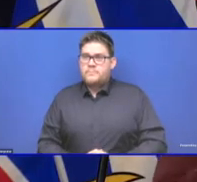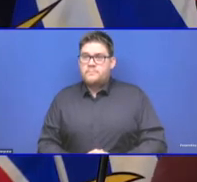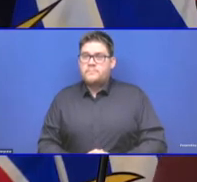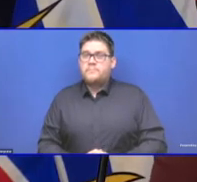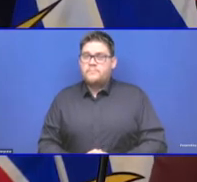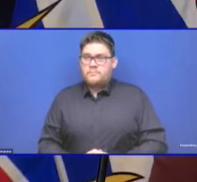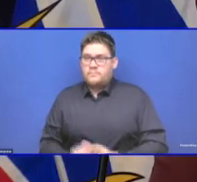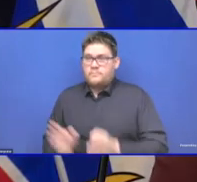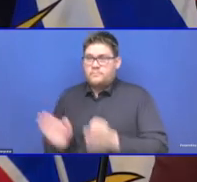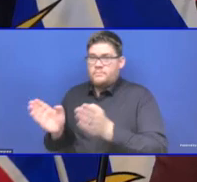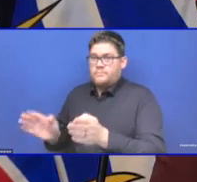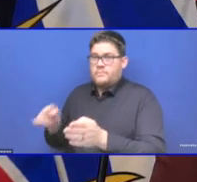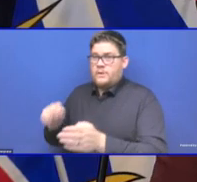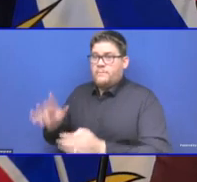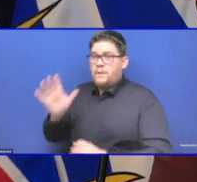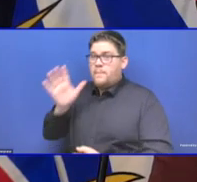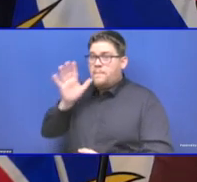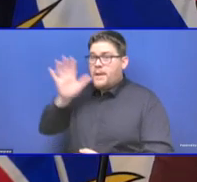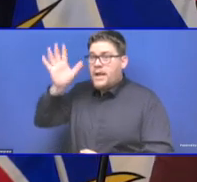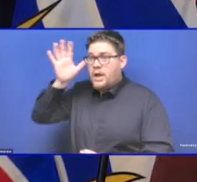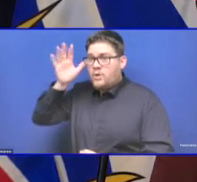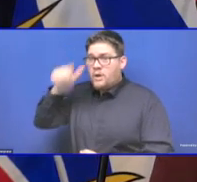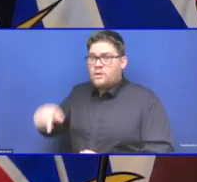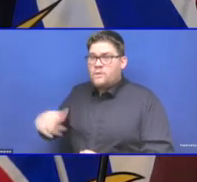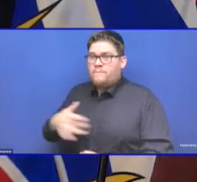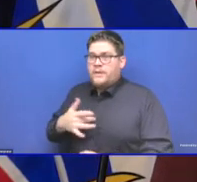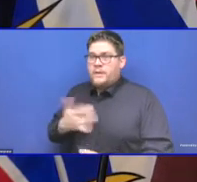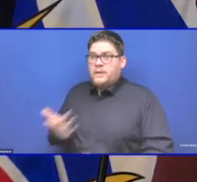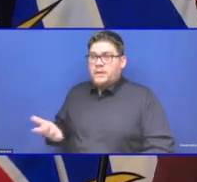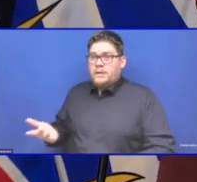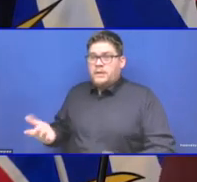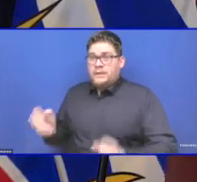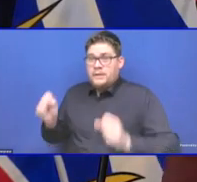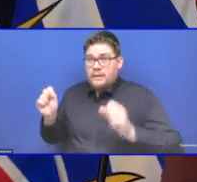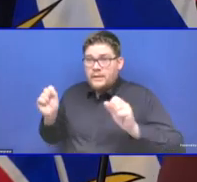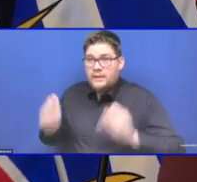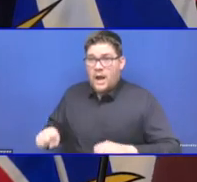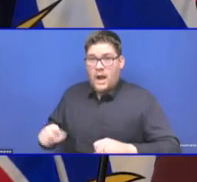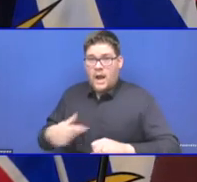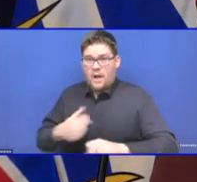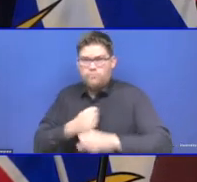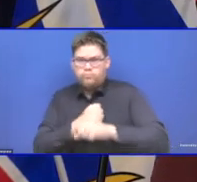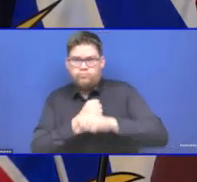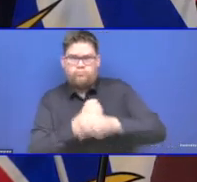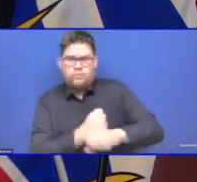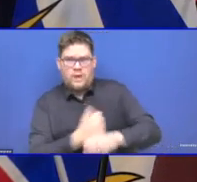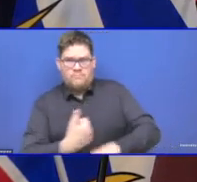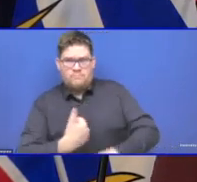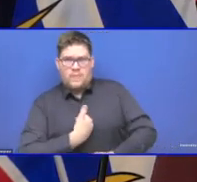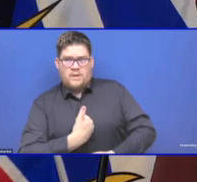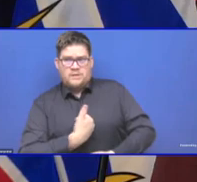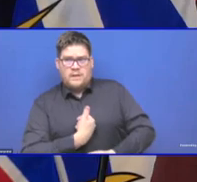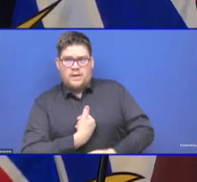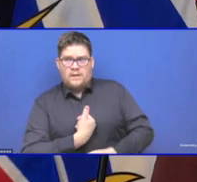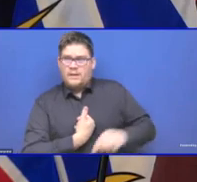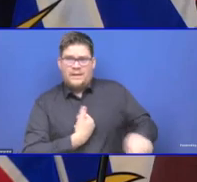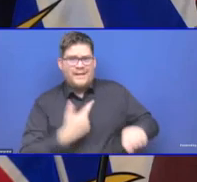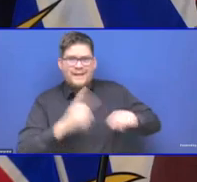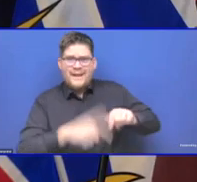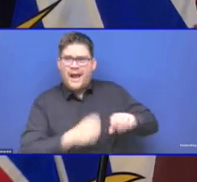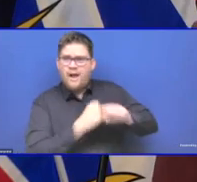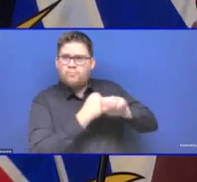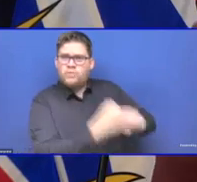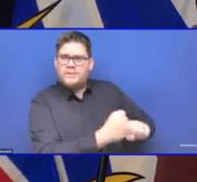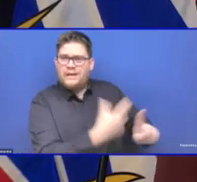but they can't protect their children directly. And they are very anxious to have vaccines for younger children so that